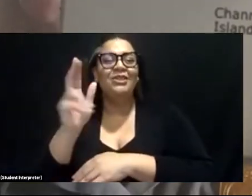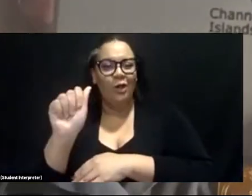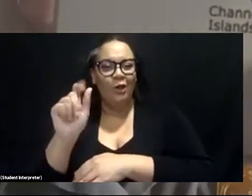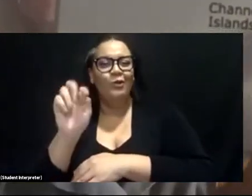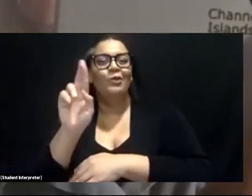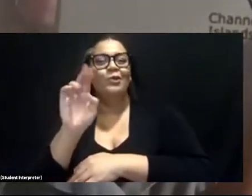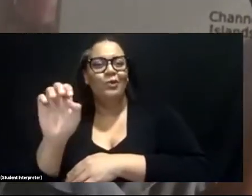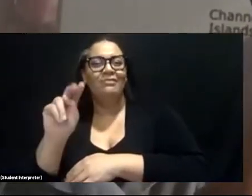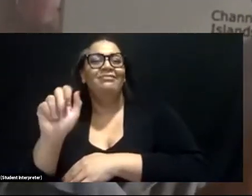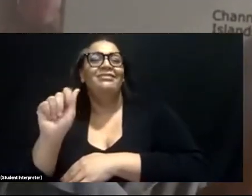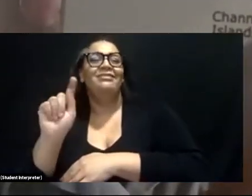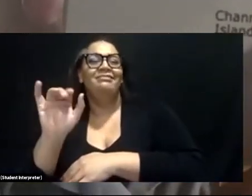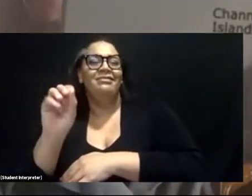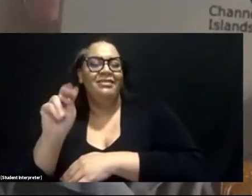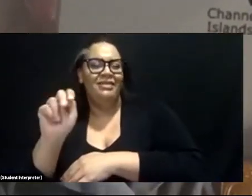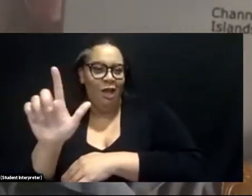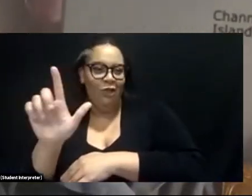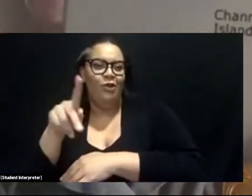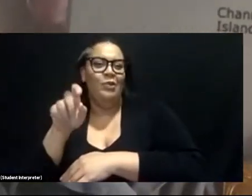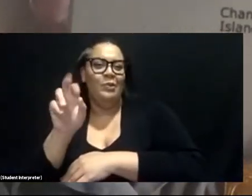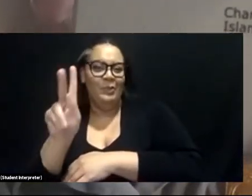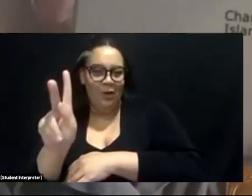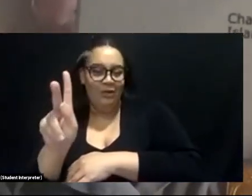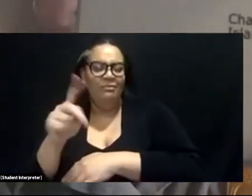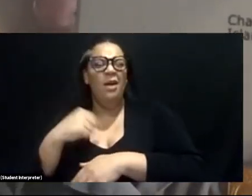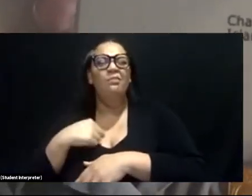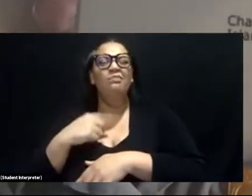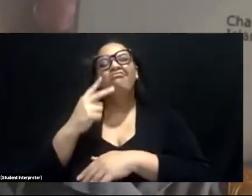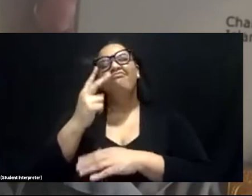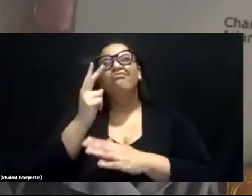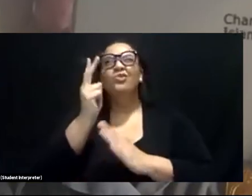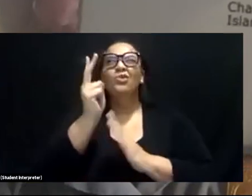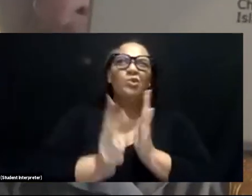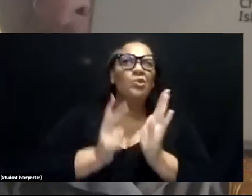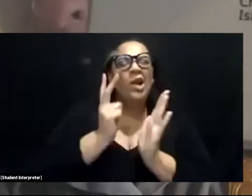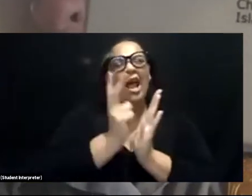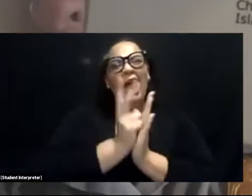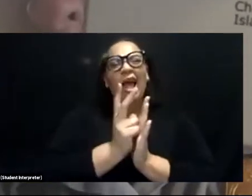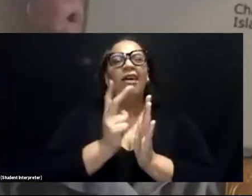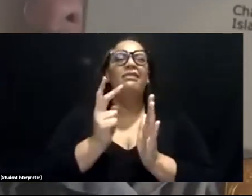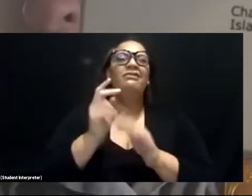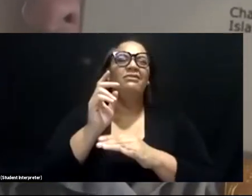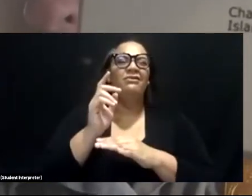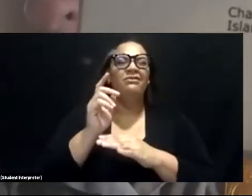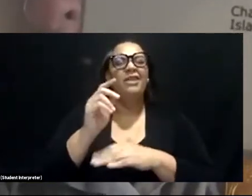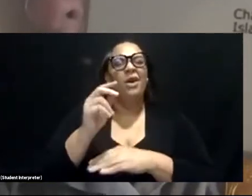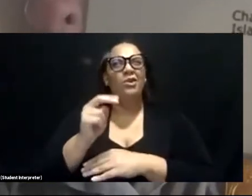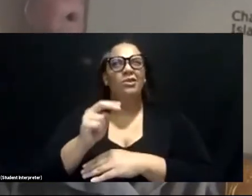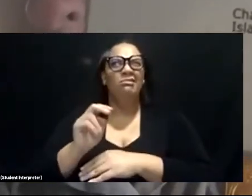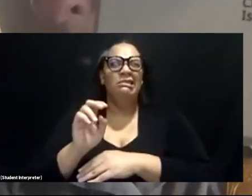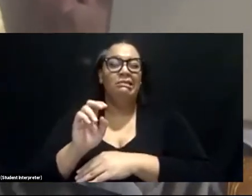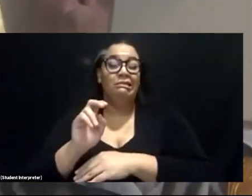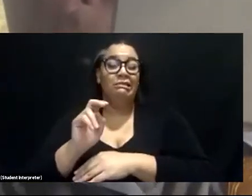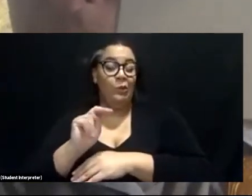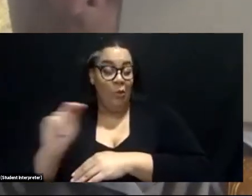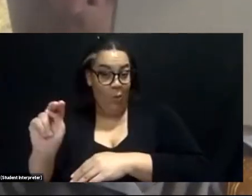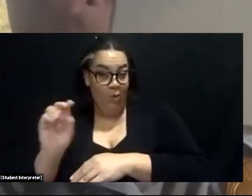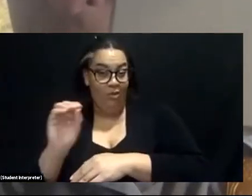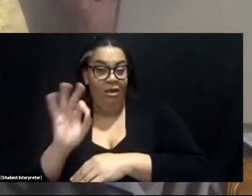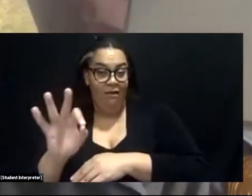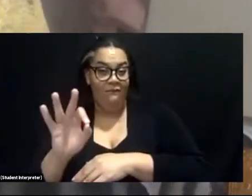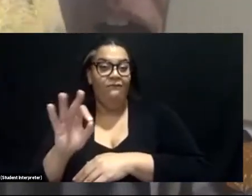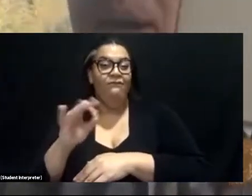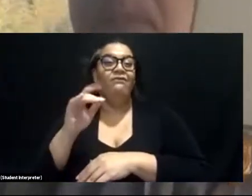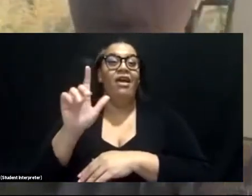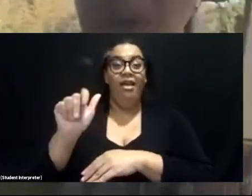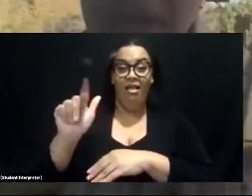I'm about two and a half hours east of the city of Los Angeles and about two and a half hours north of the city of